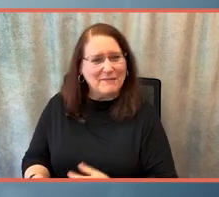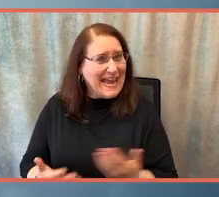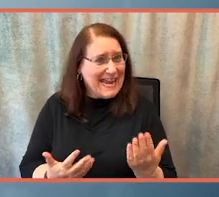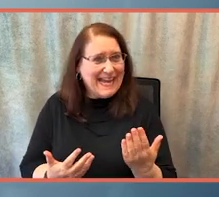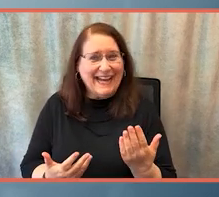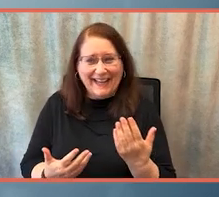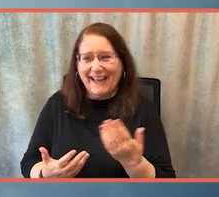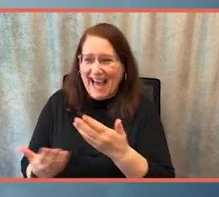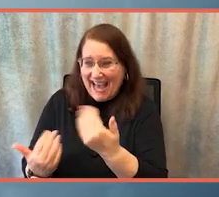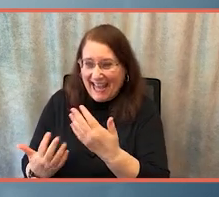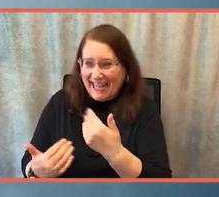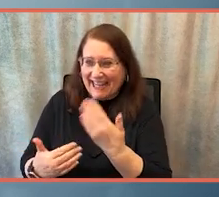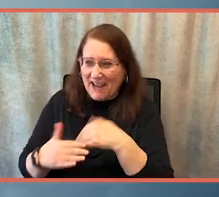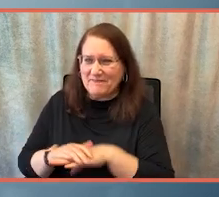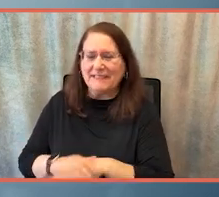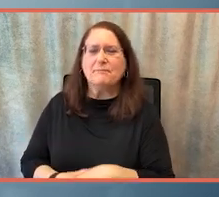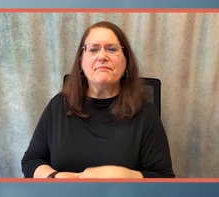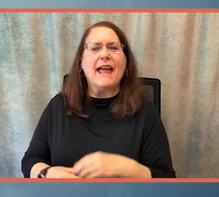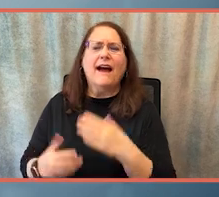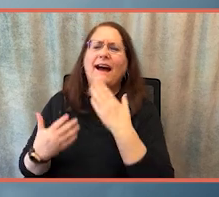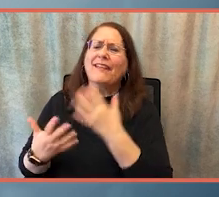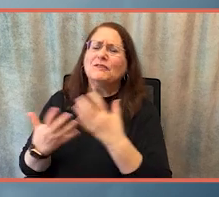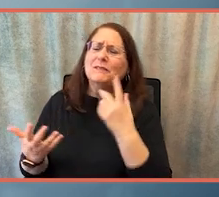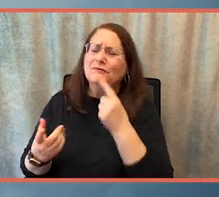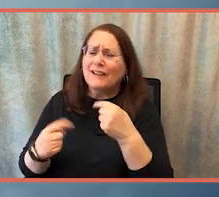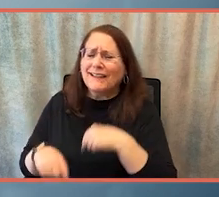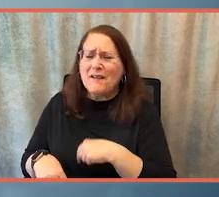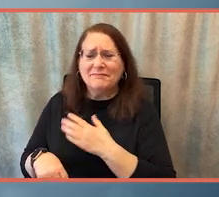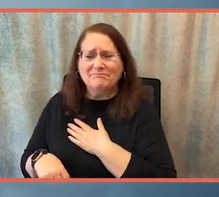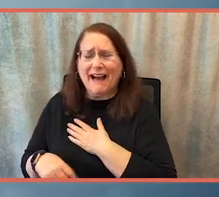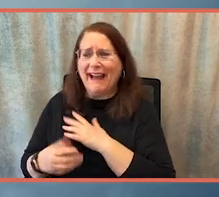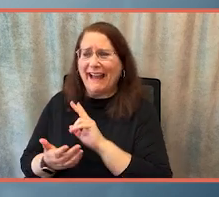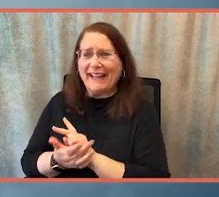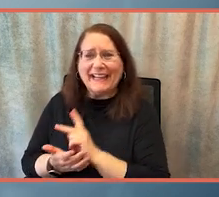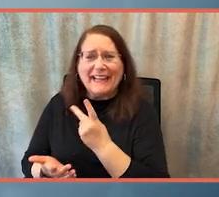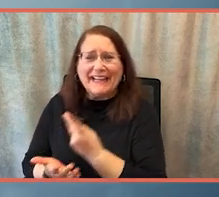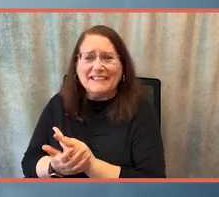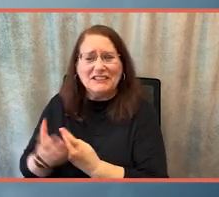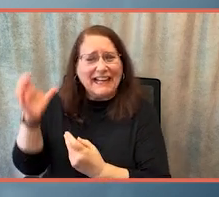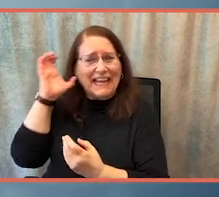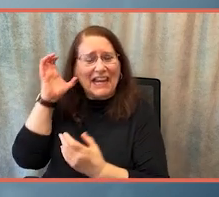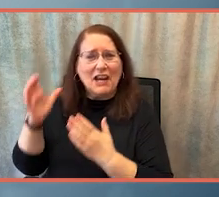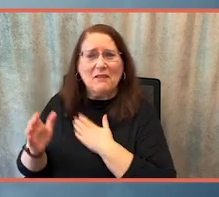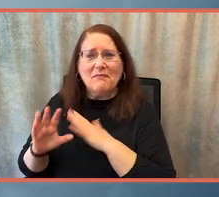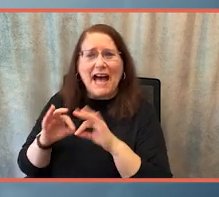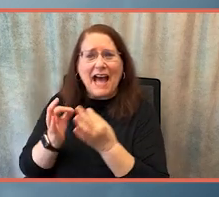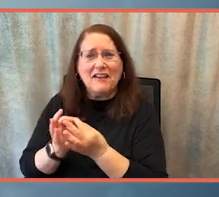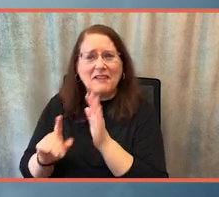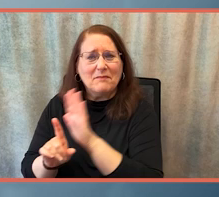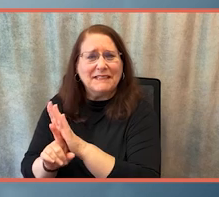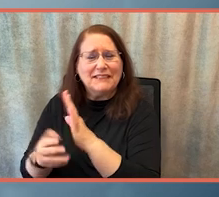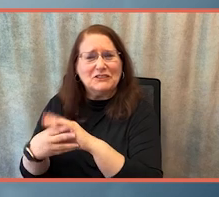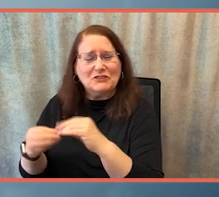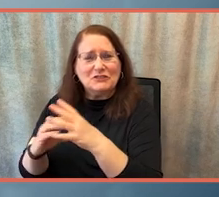It's so good to be with you. Thank you. We so appreciate your coming to my kitchen to hear my family's story. Thank you for having the